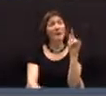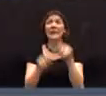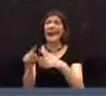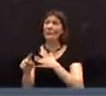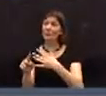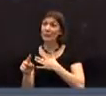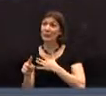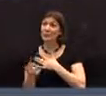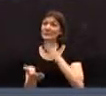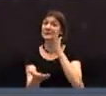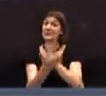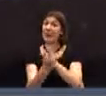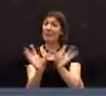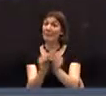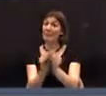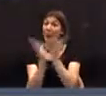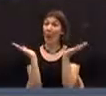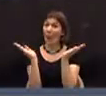Mr. Scholes.